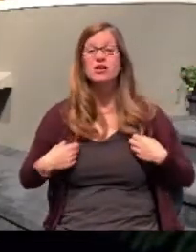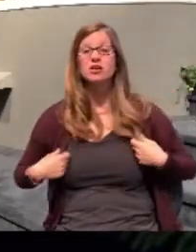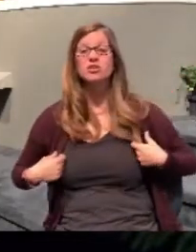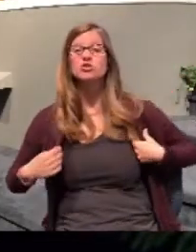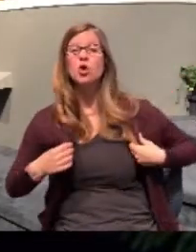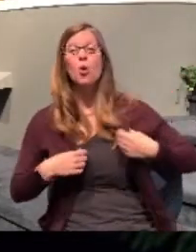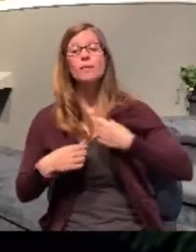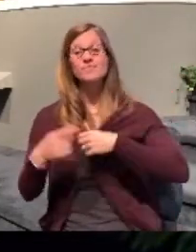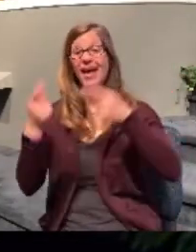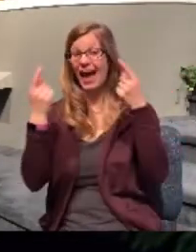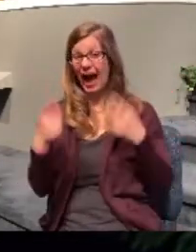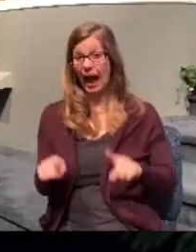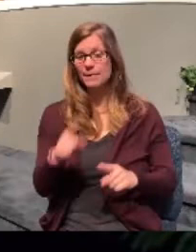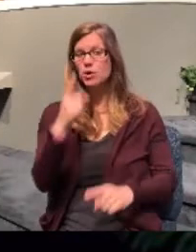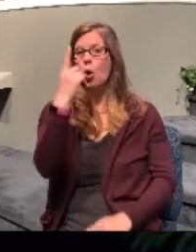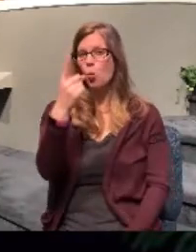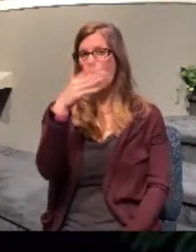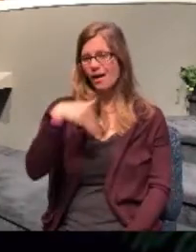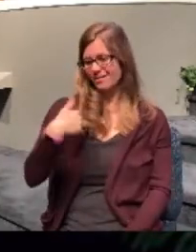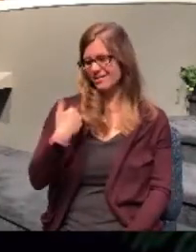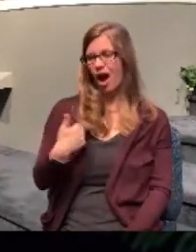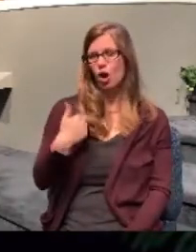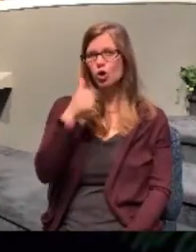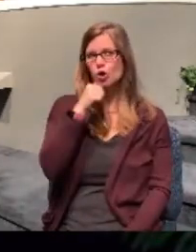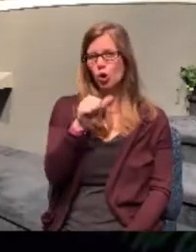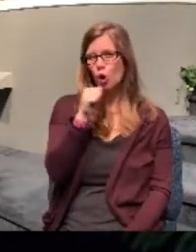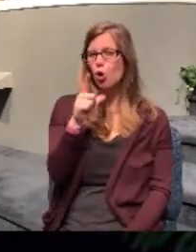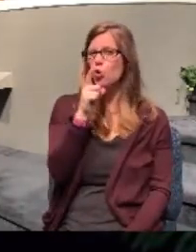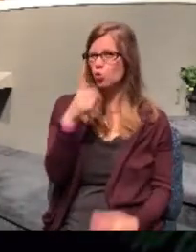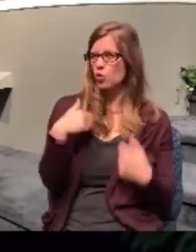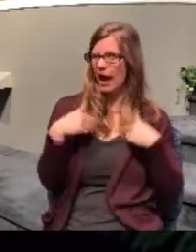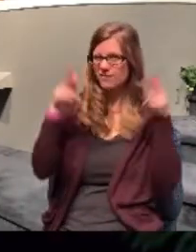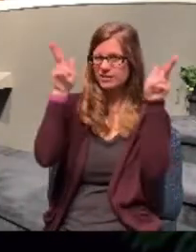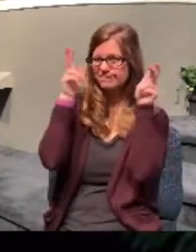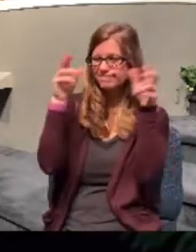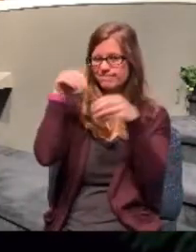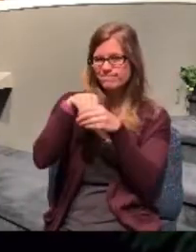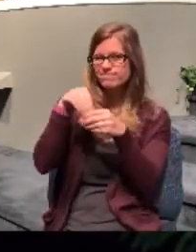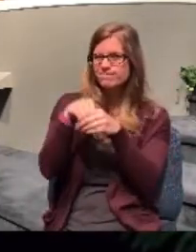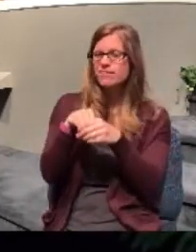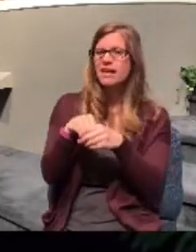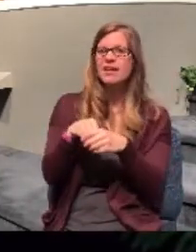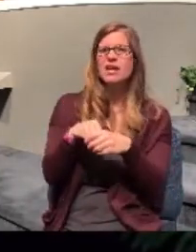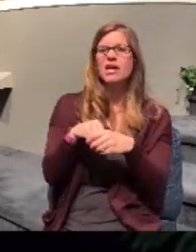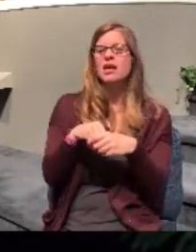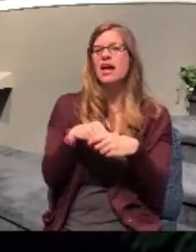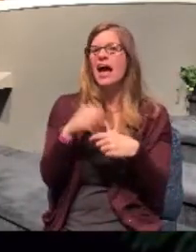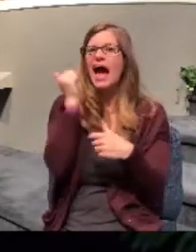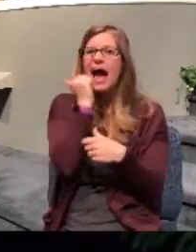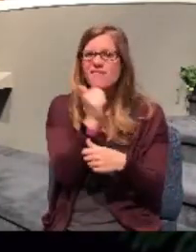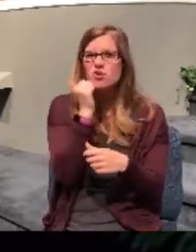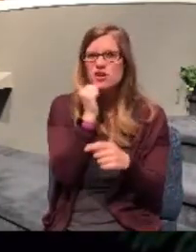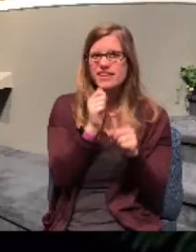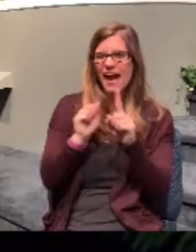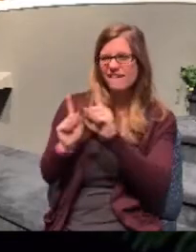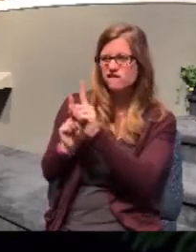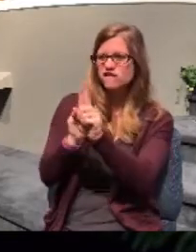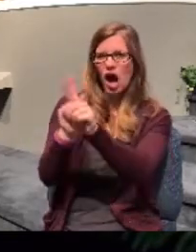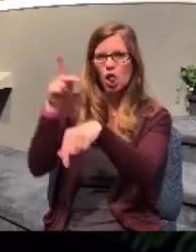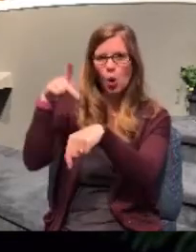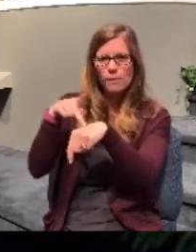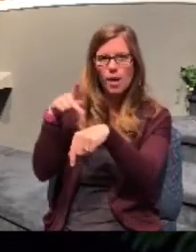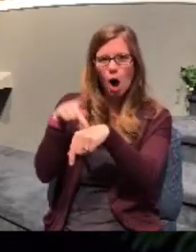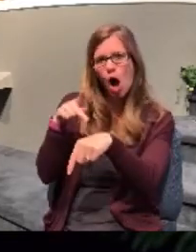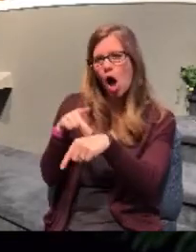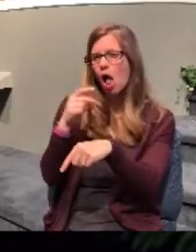demon possessed began to harass and to give Paul grief day after day, just following around Paul and